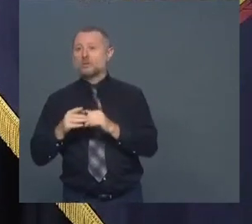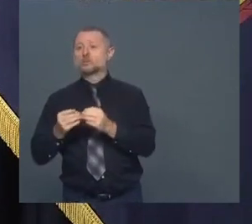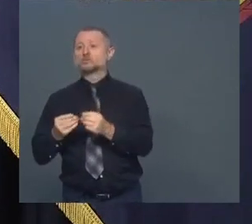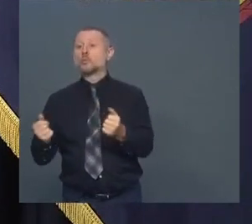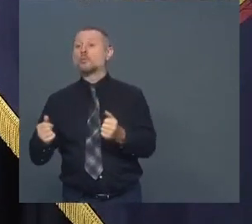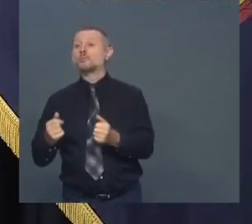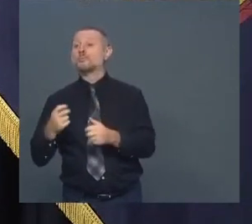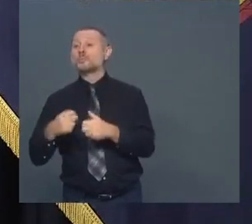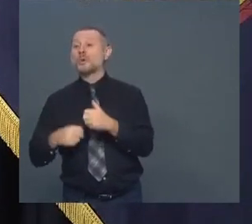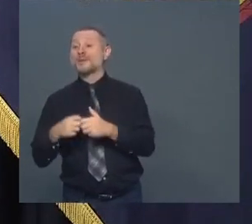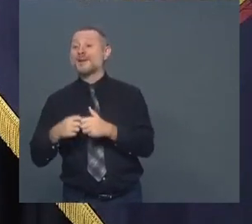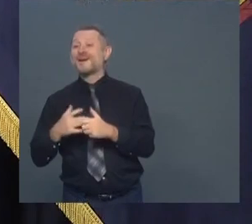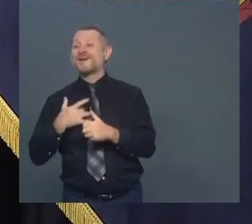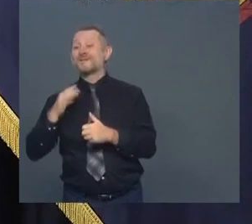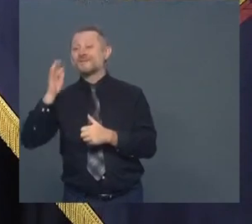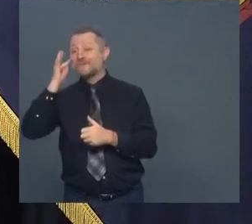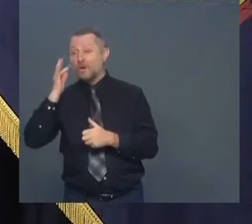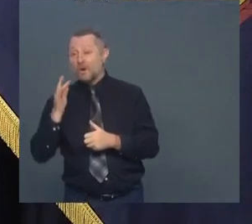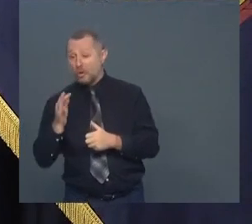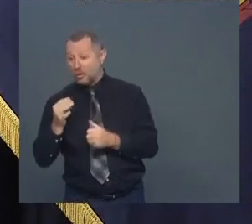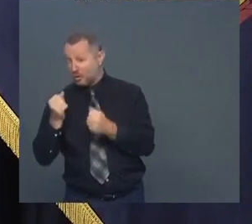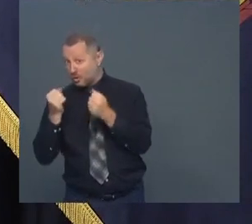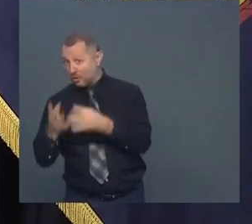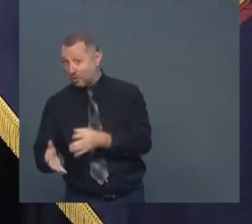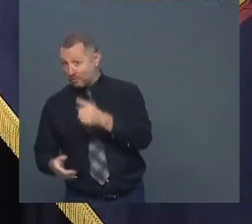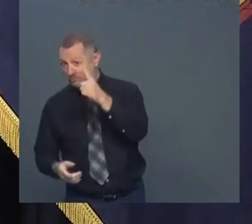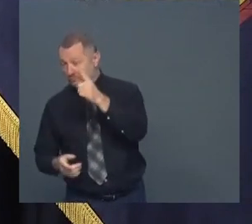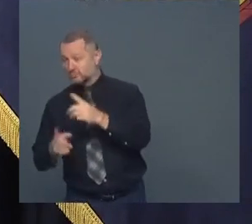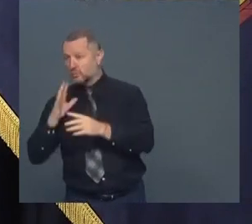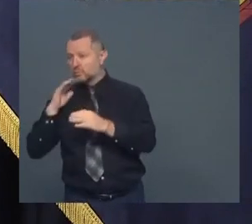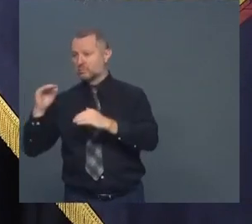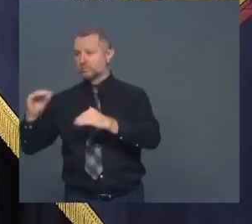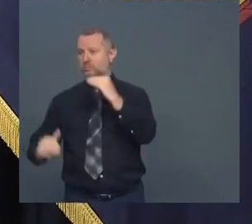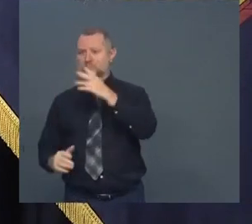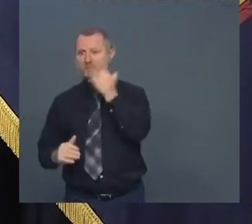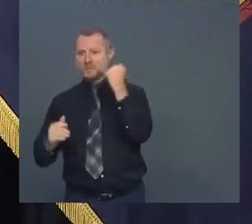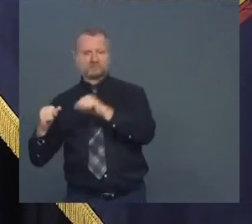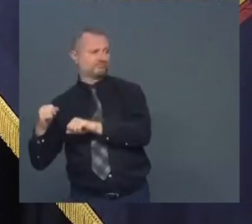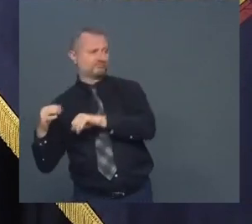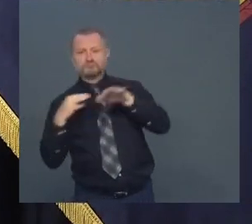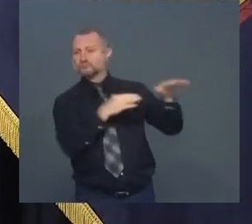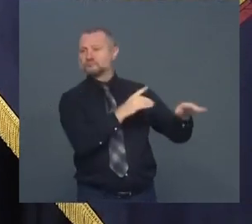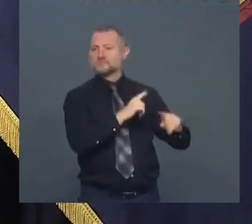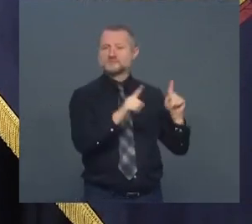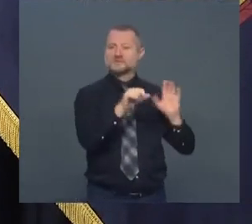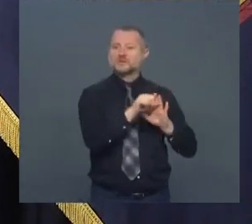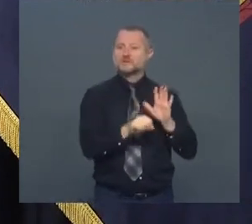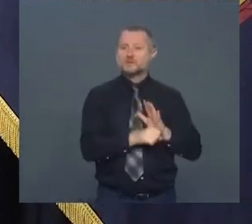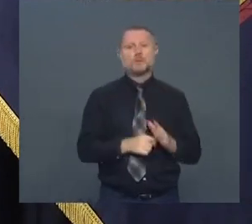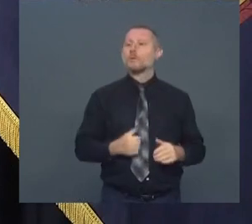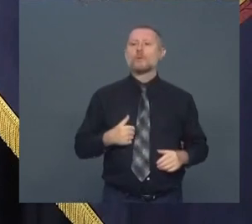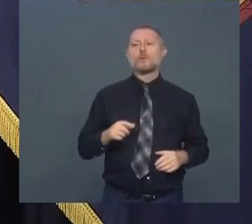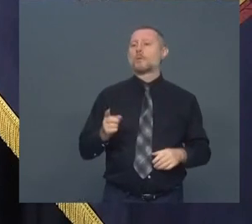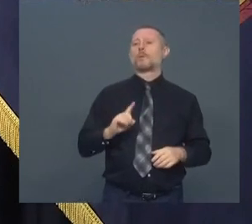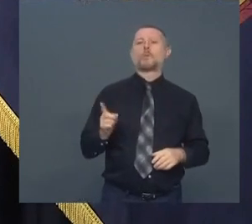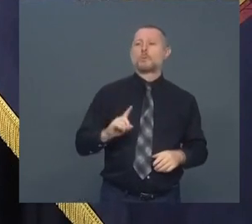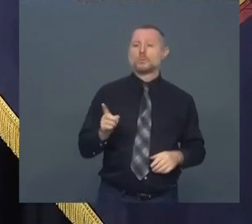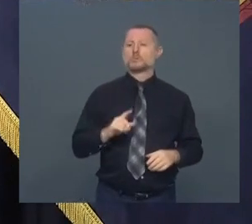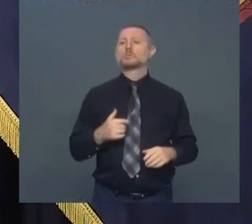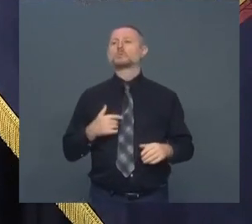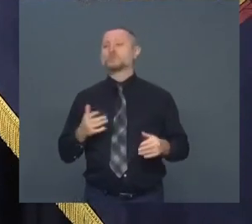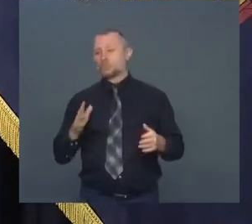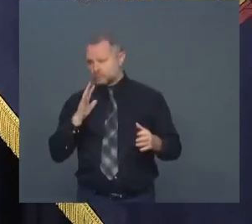ourselves in a competitive disadvantage? No. Raise taxes nationwide. You want to do a